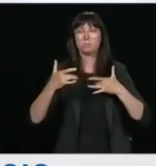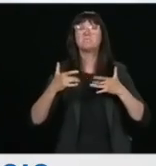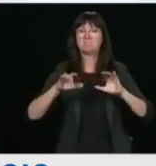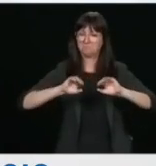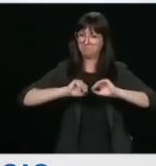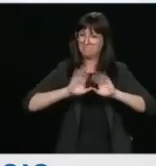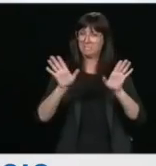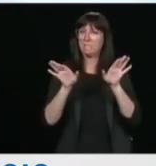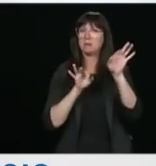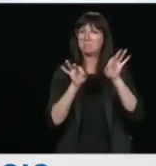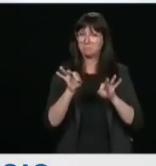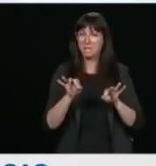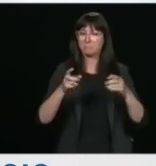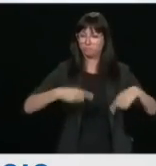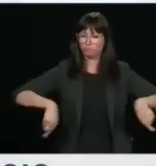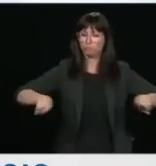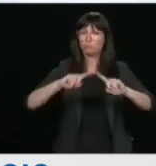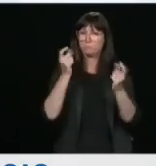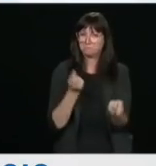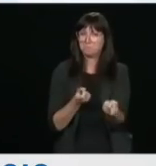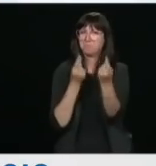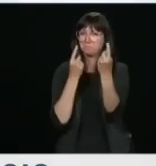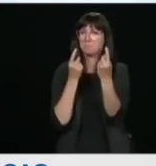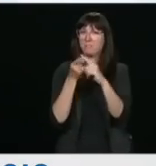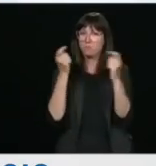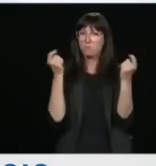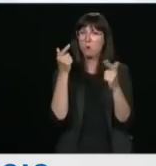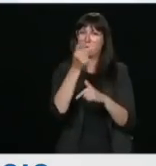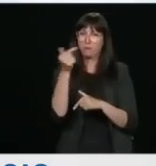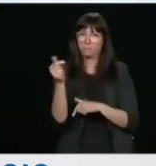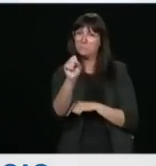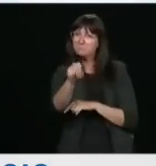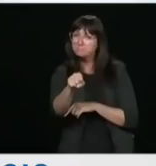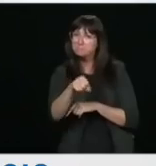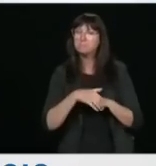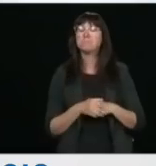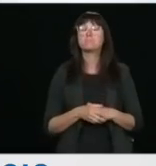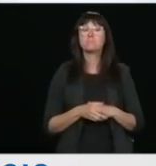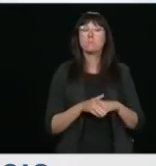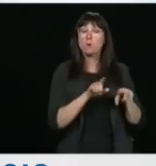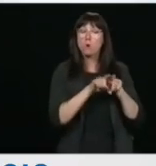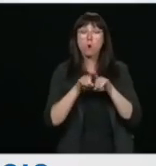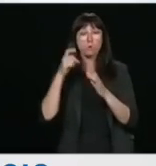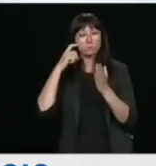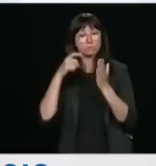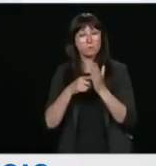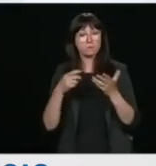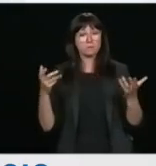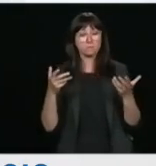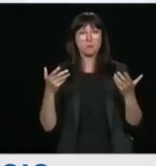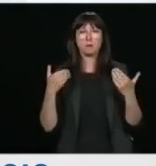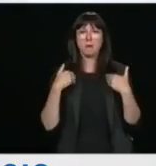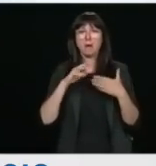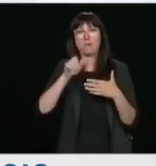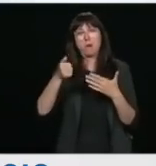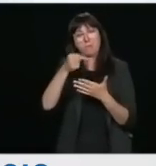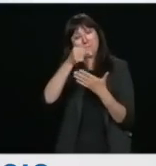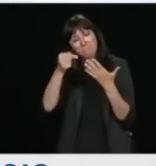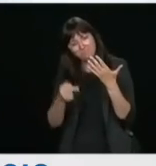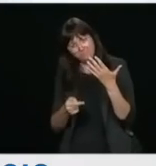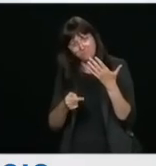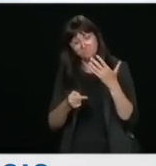understood by our government. We also recognize that there are a number of other considerations, both technical and